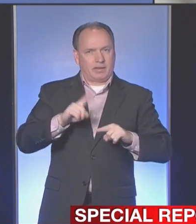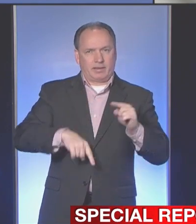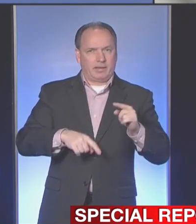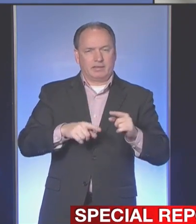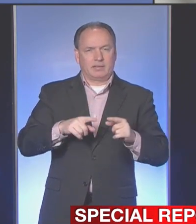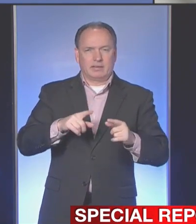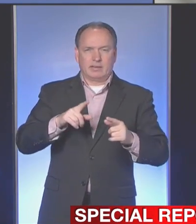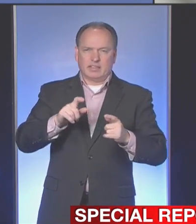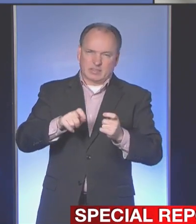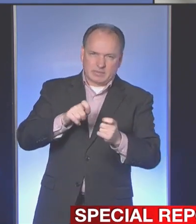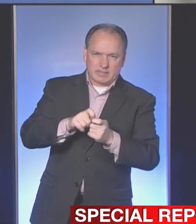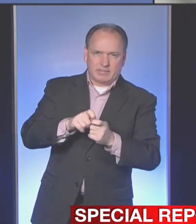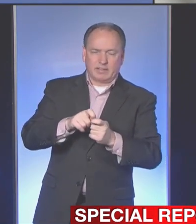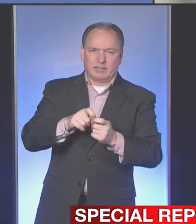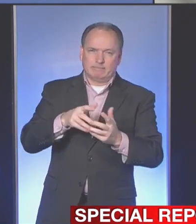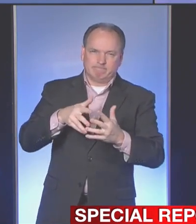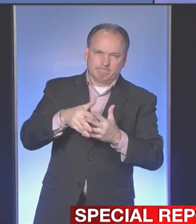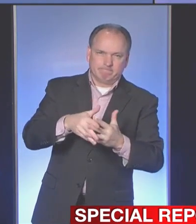document that for you.